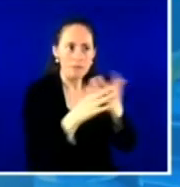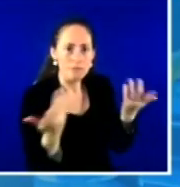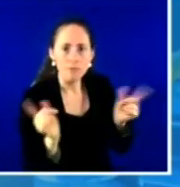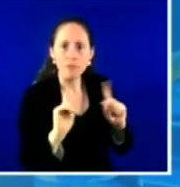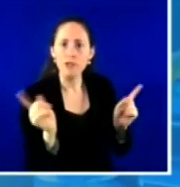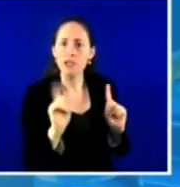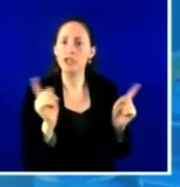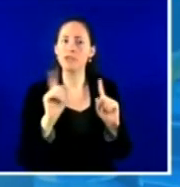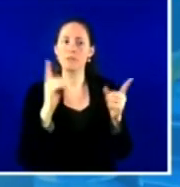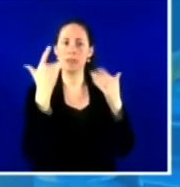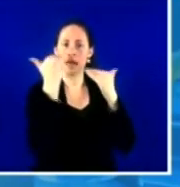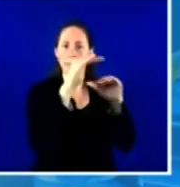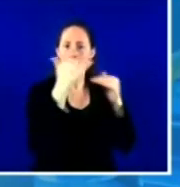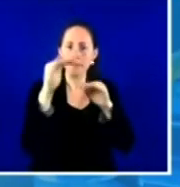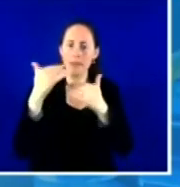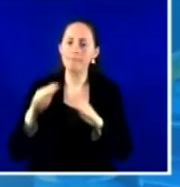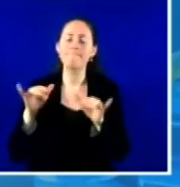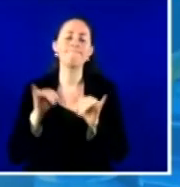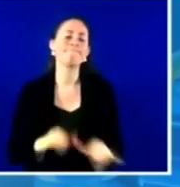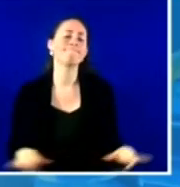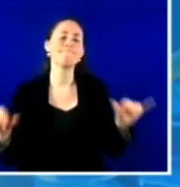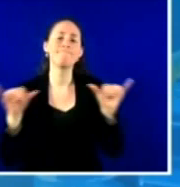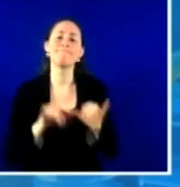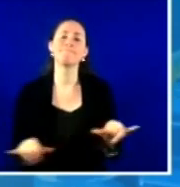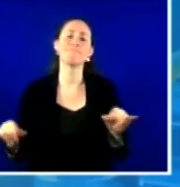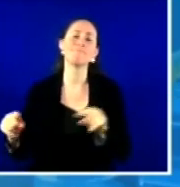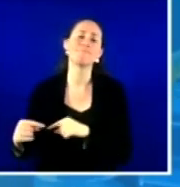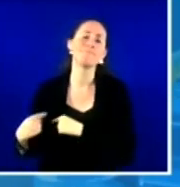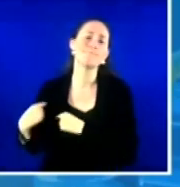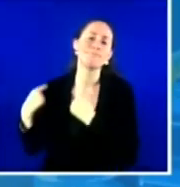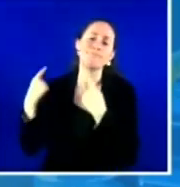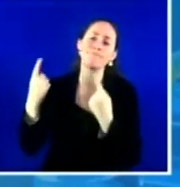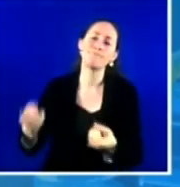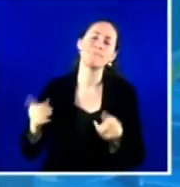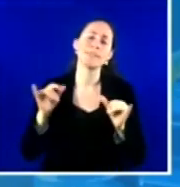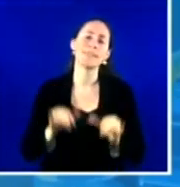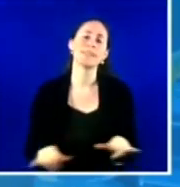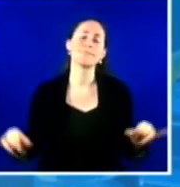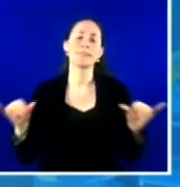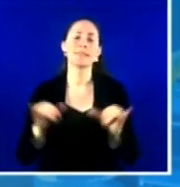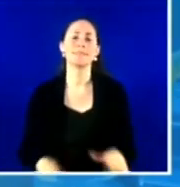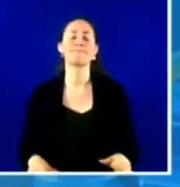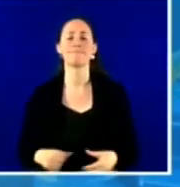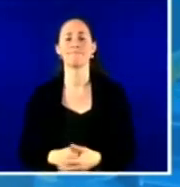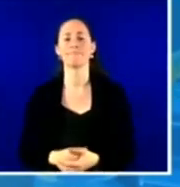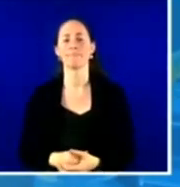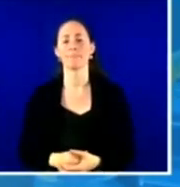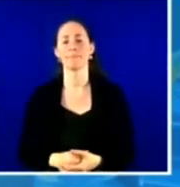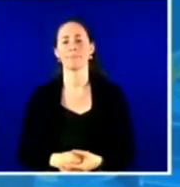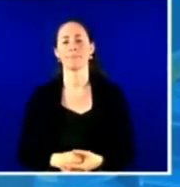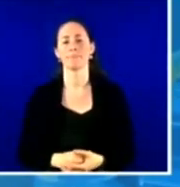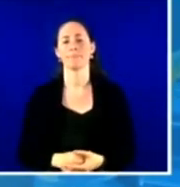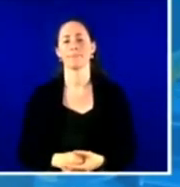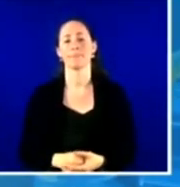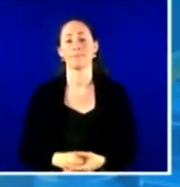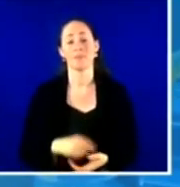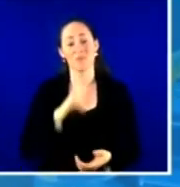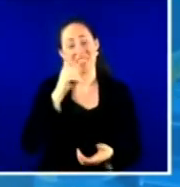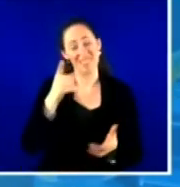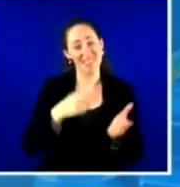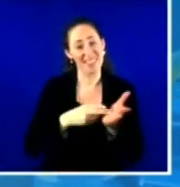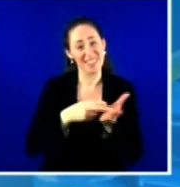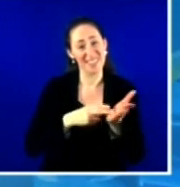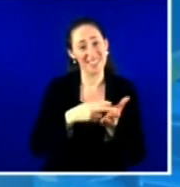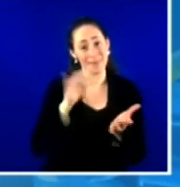key role in this. And also to acknowledge the earned distrust, quite frankly, of medical institutions and the government.